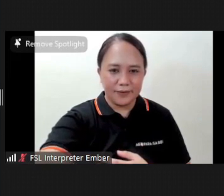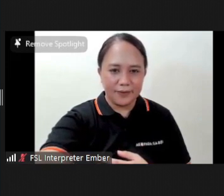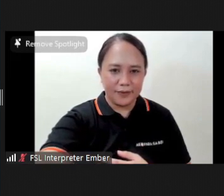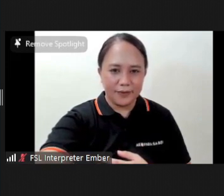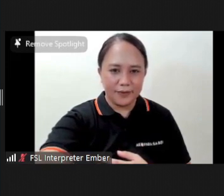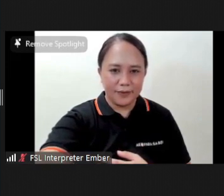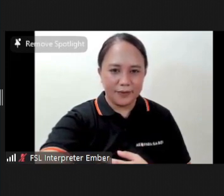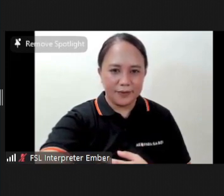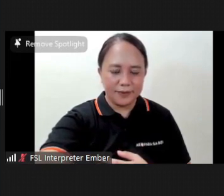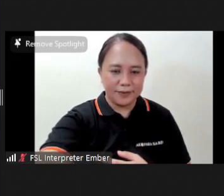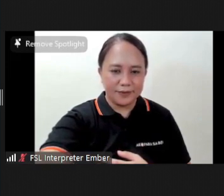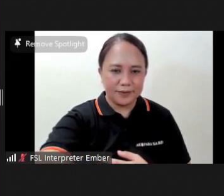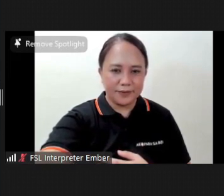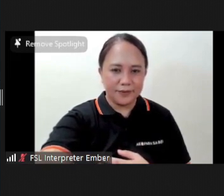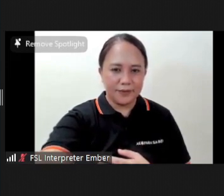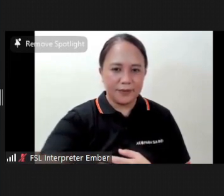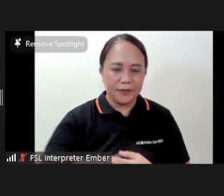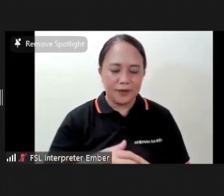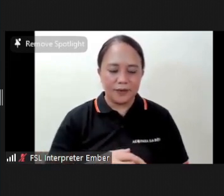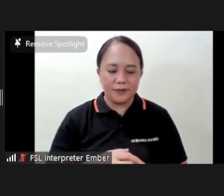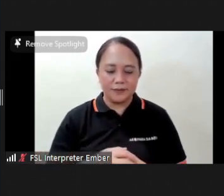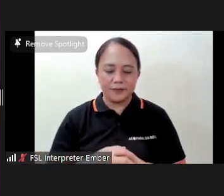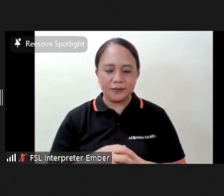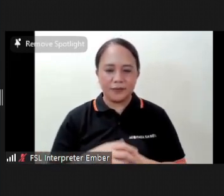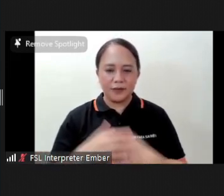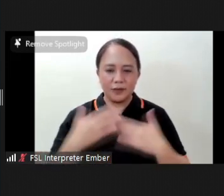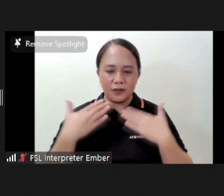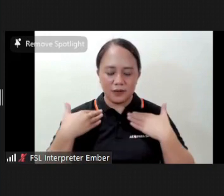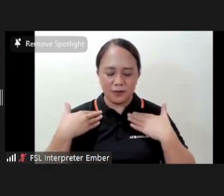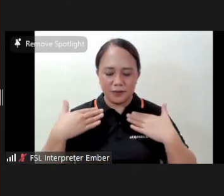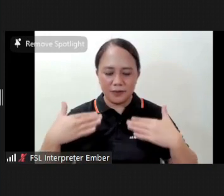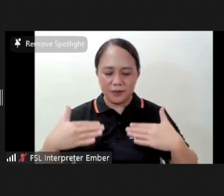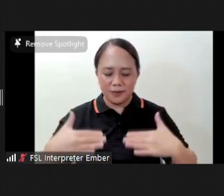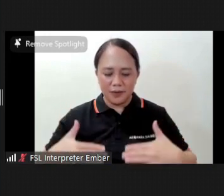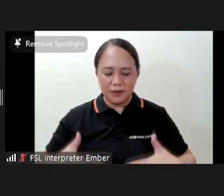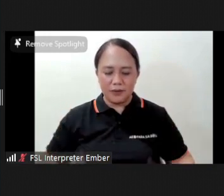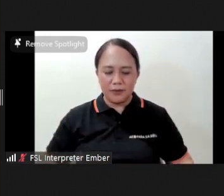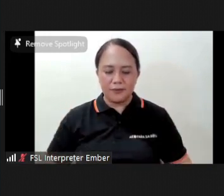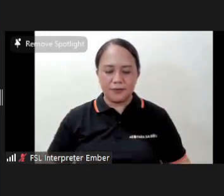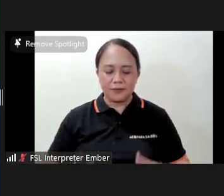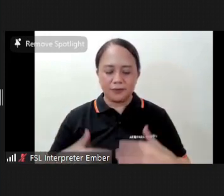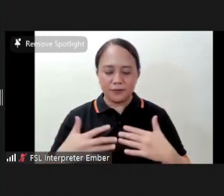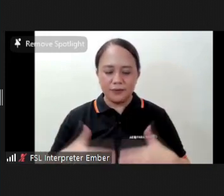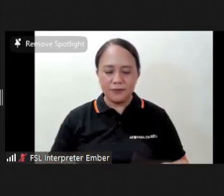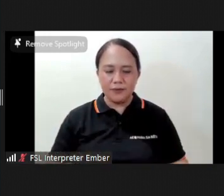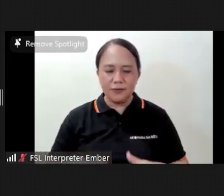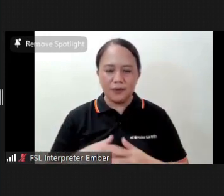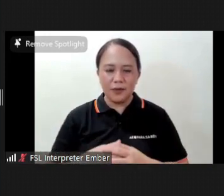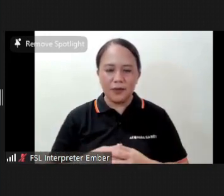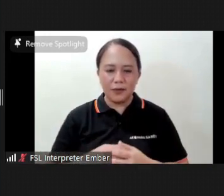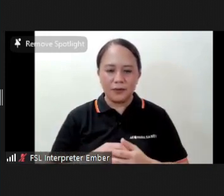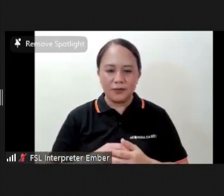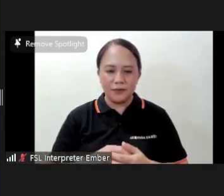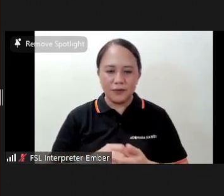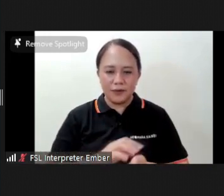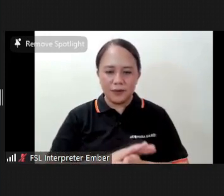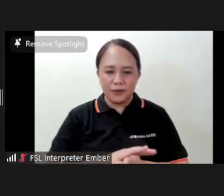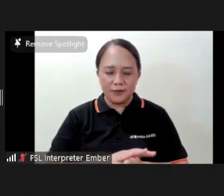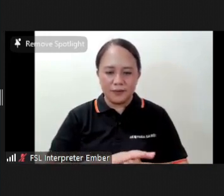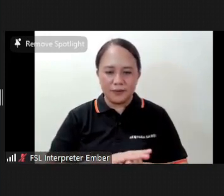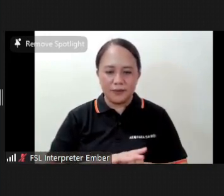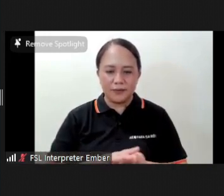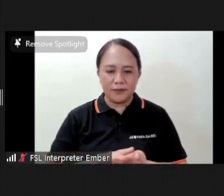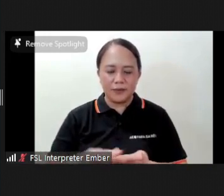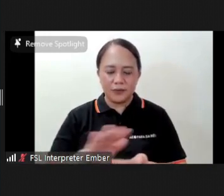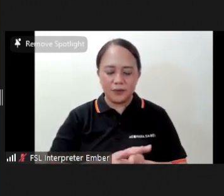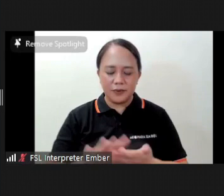And your thighs. Your knees. And washing you. Again and again.